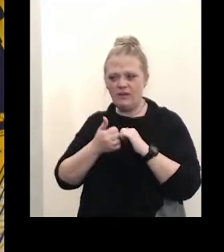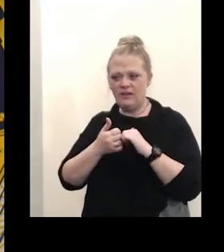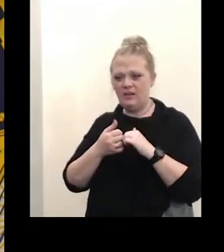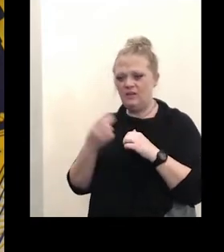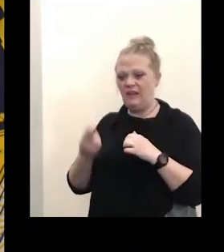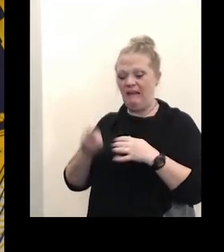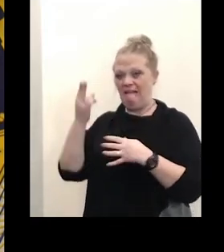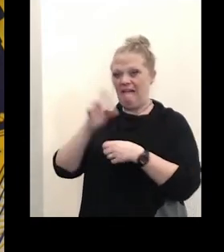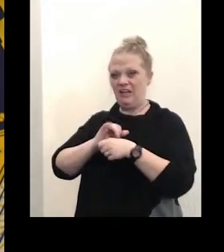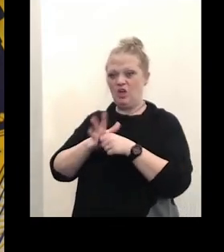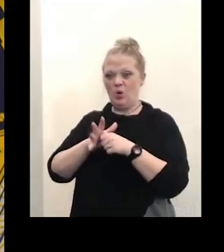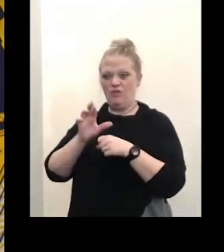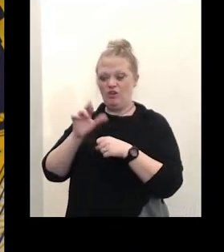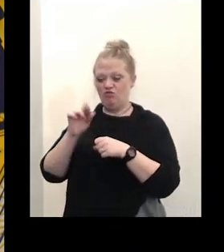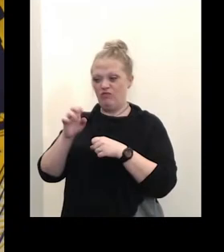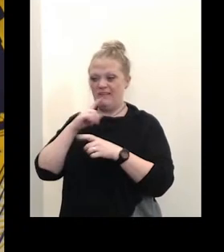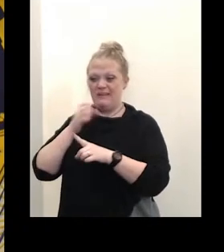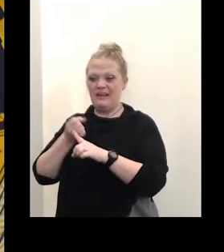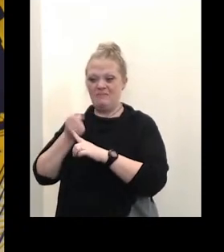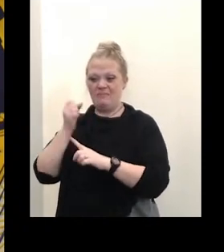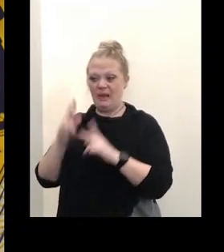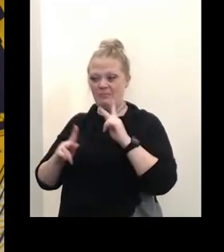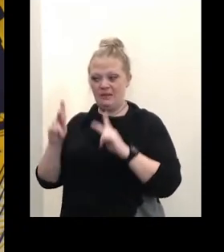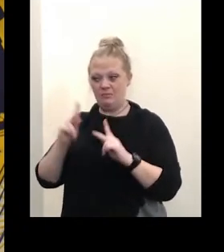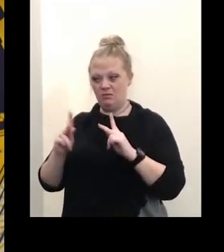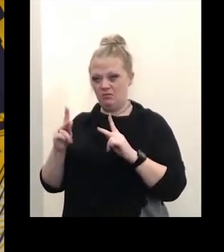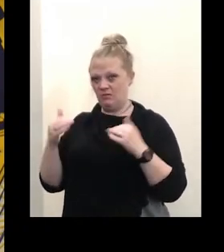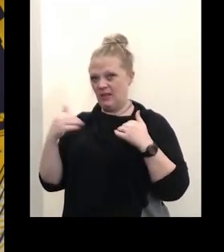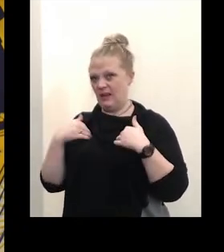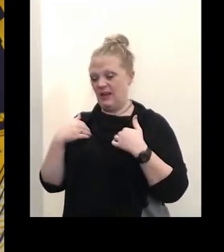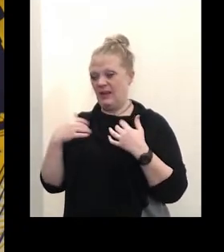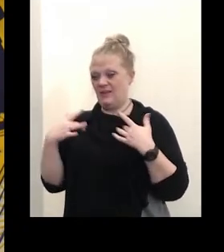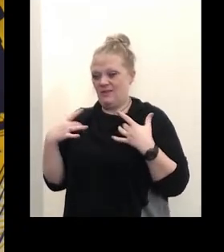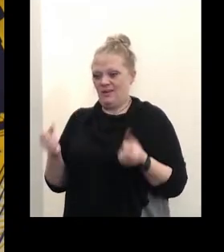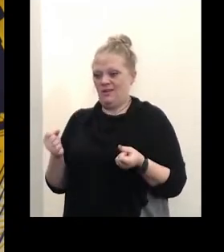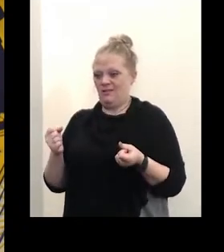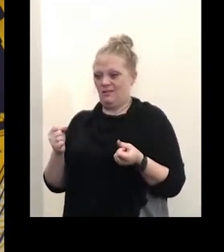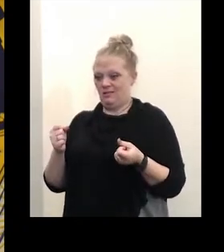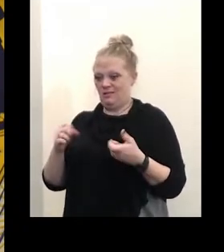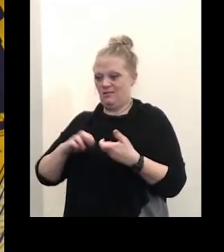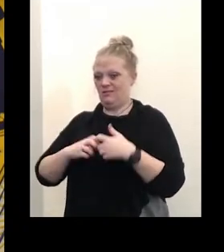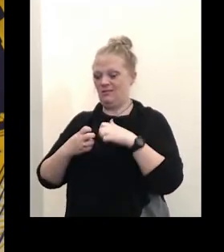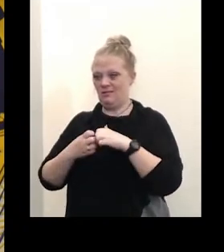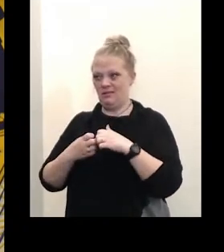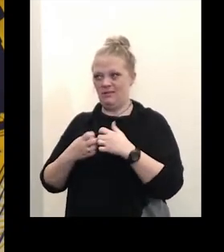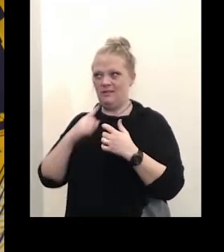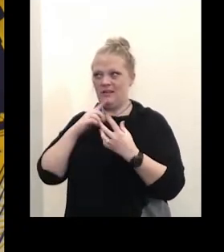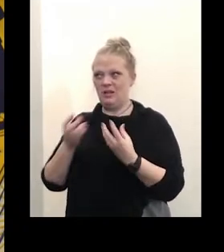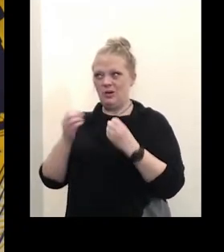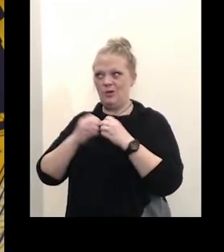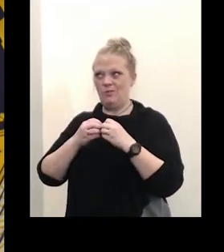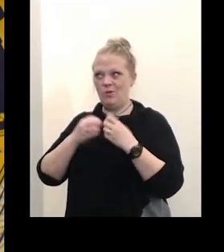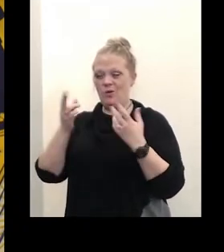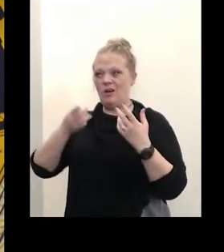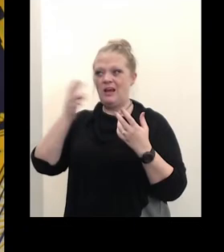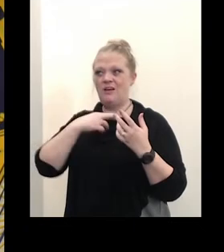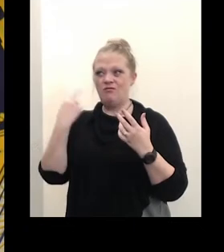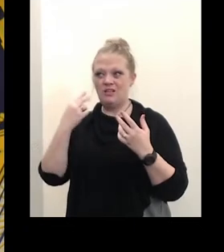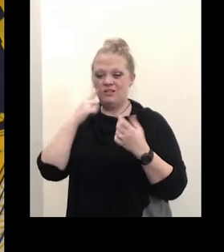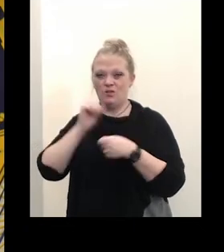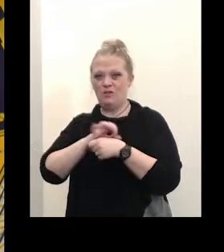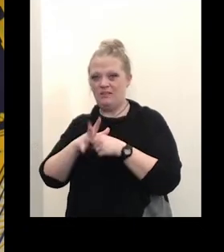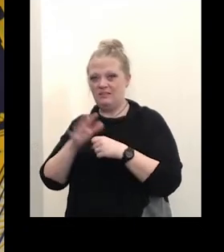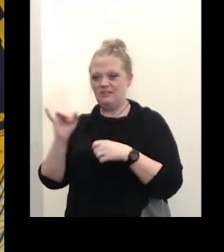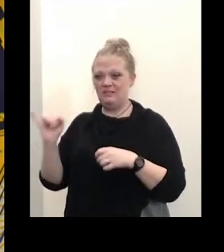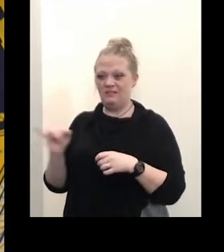case rate is impacting people who have medical conditions that leave them at higher risk for covid 19 or infections such as